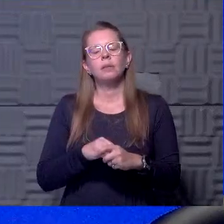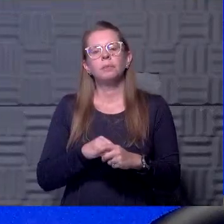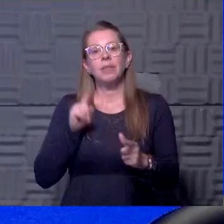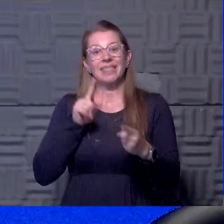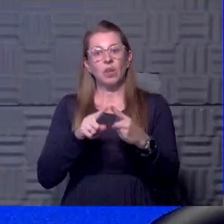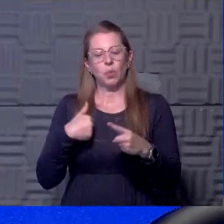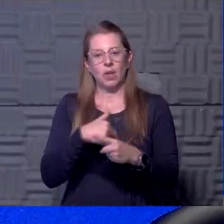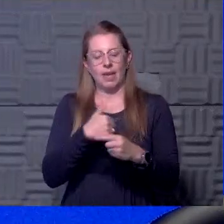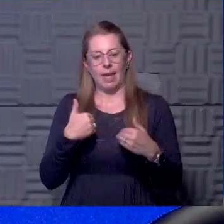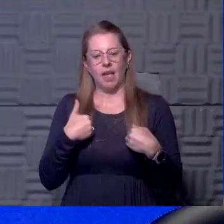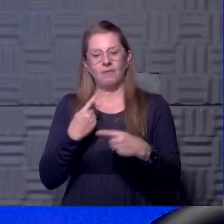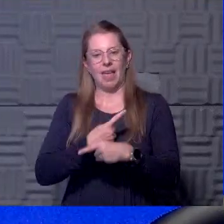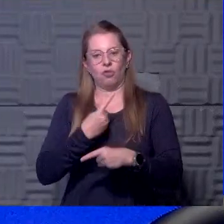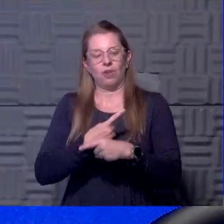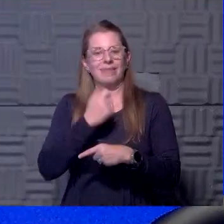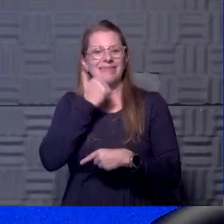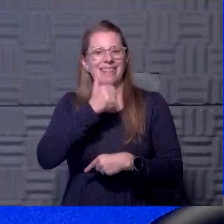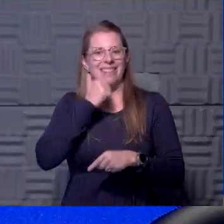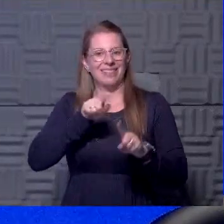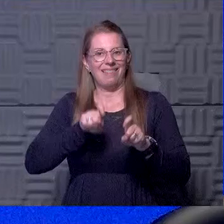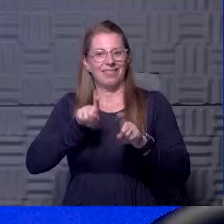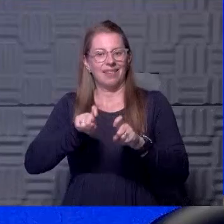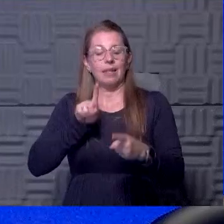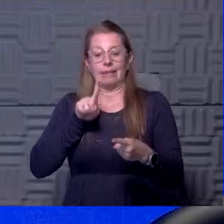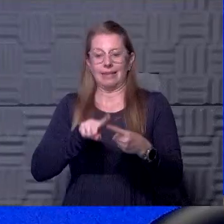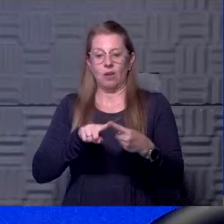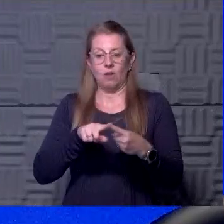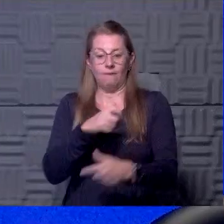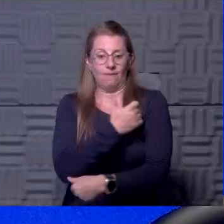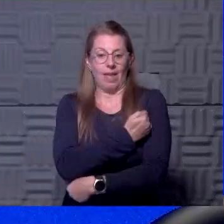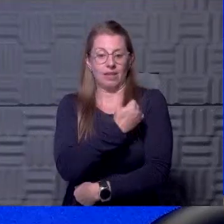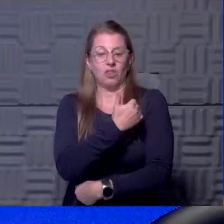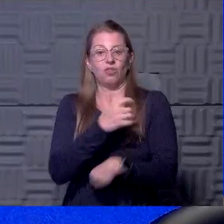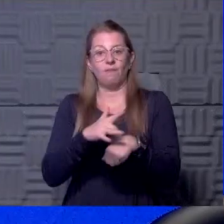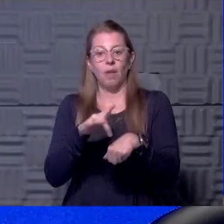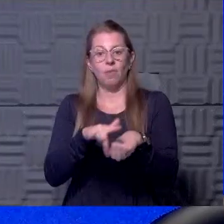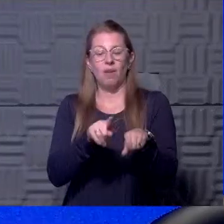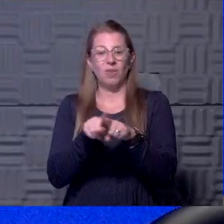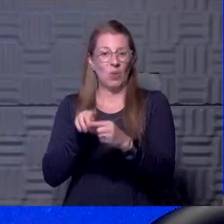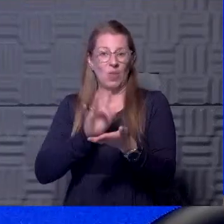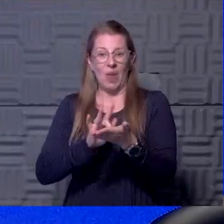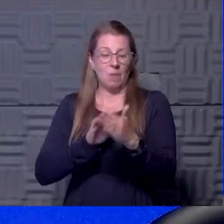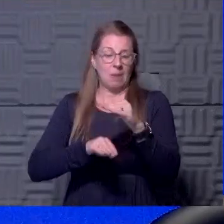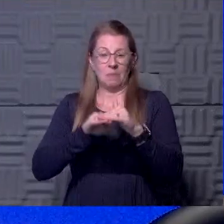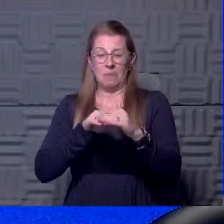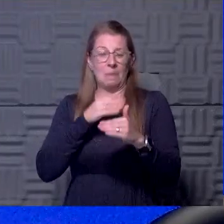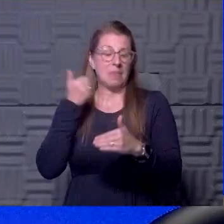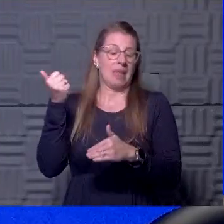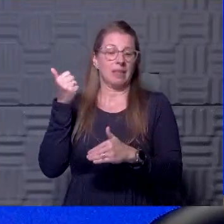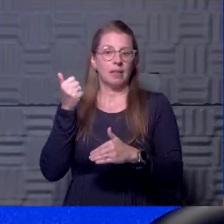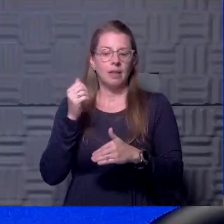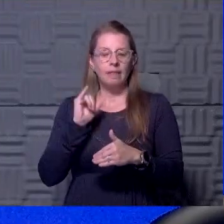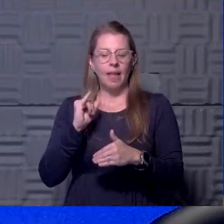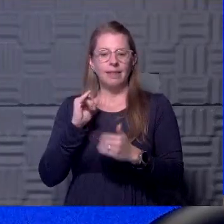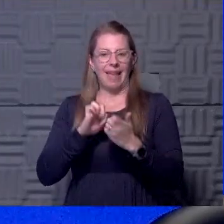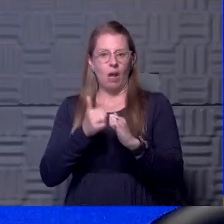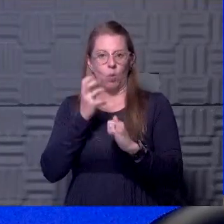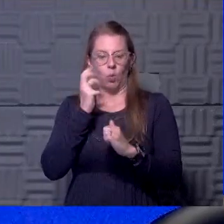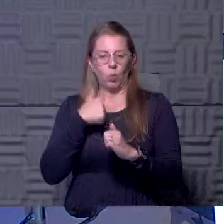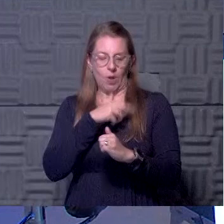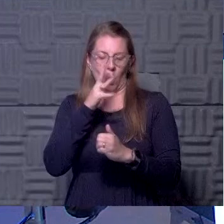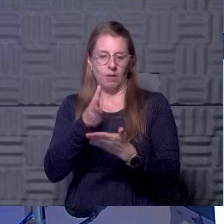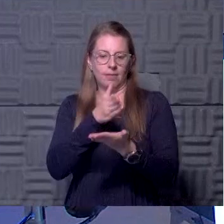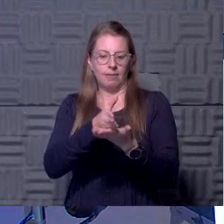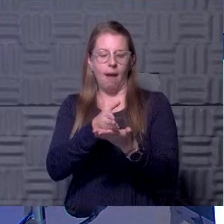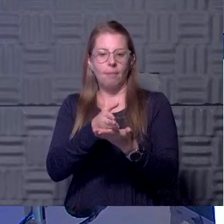we have accurate daily testing and until we have vaccination and optimal therapy, that's the way that we're going to stop the spread of this disease